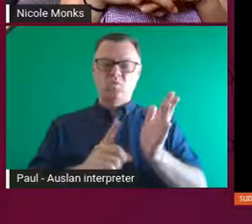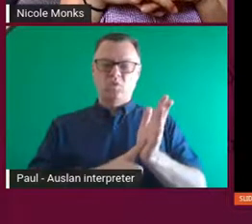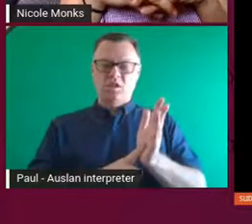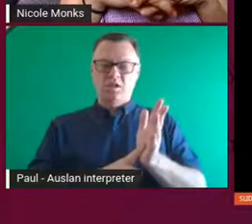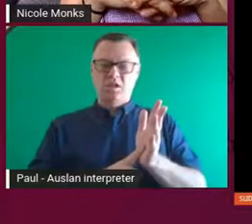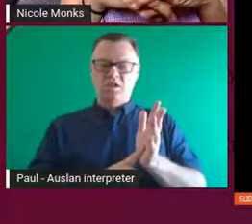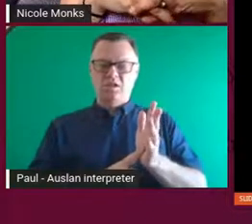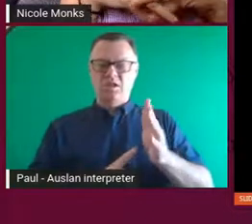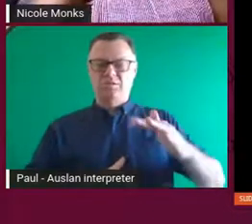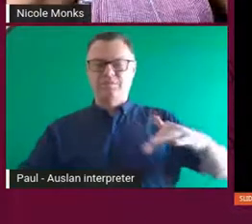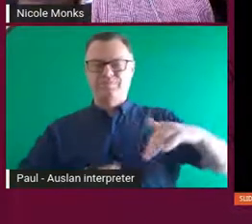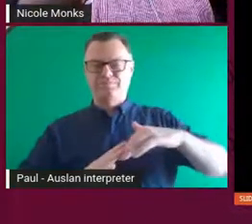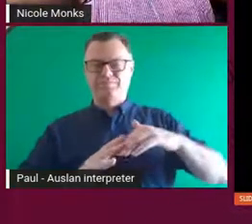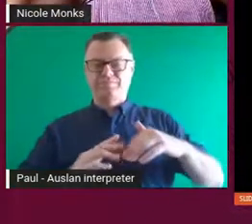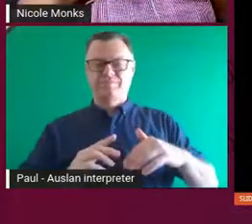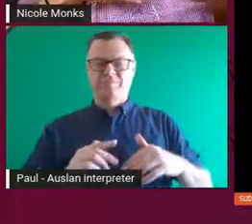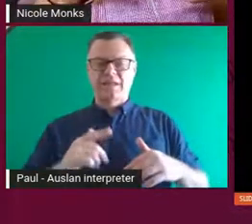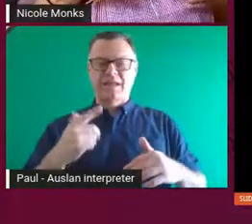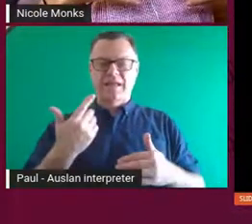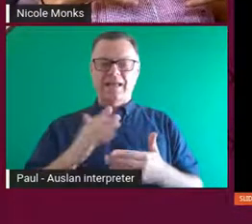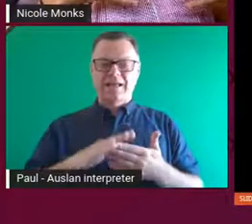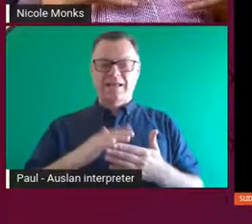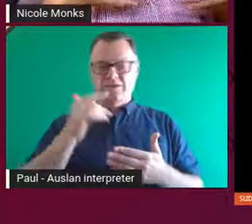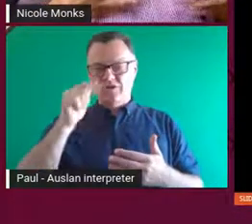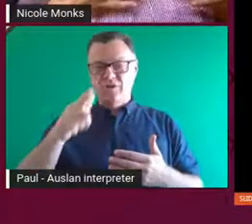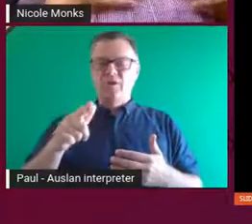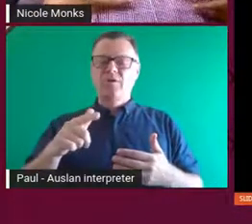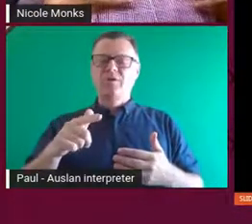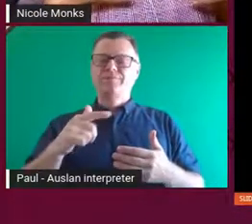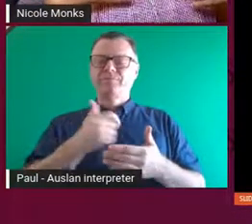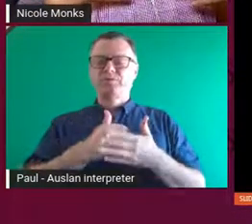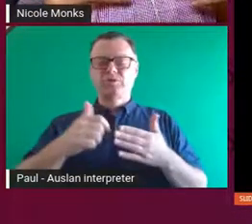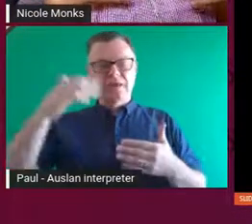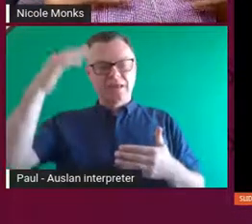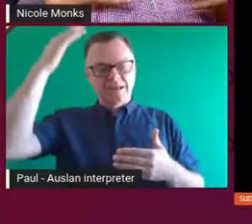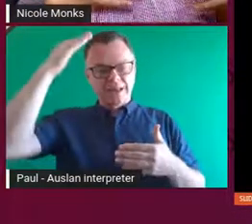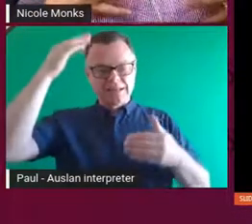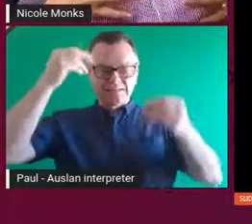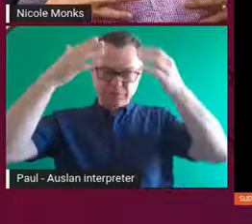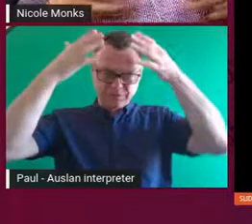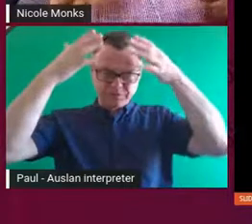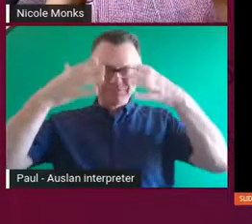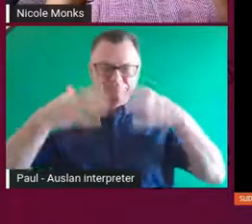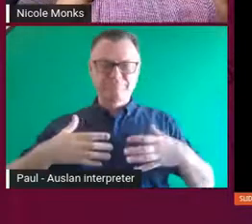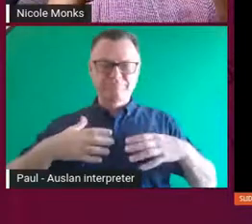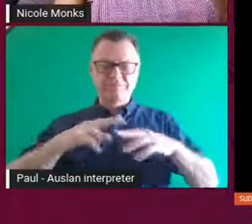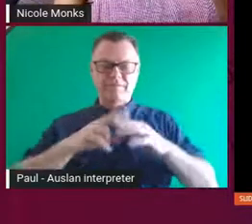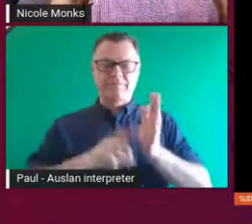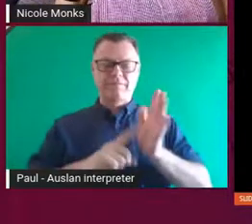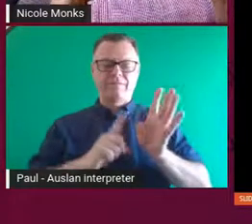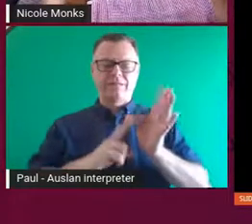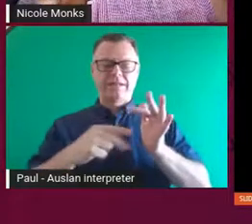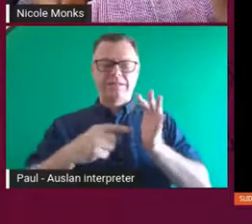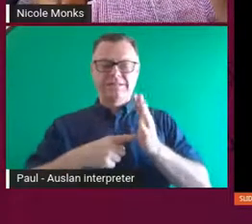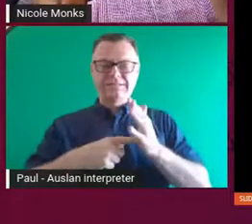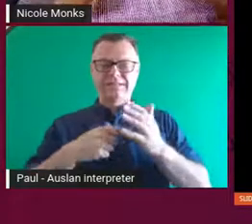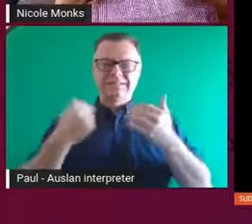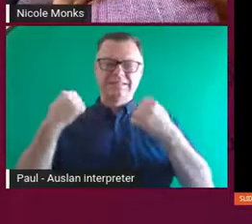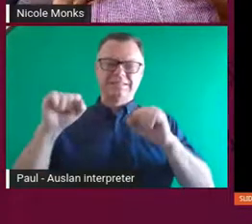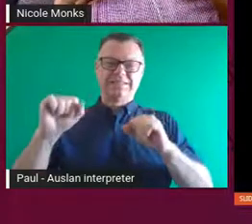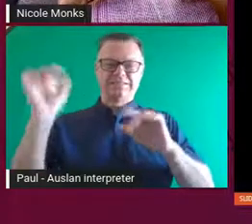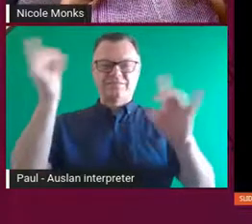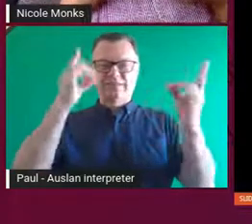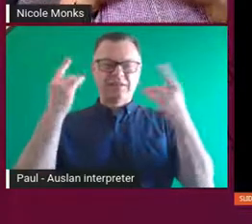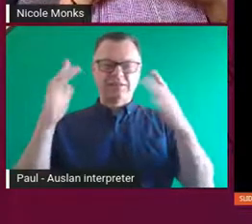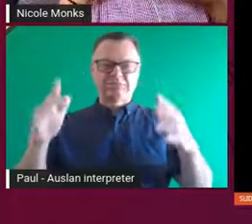it was the fly net that I'd taken out there that you'd wear over your head to keep the flies off. So I just used whatever I